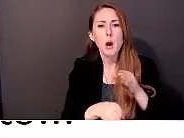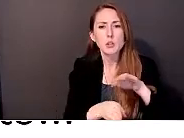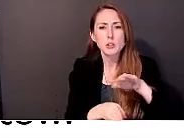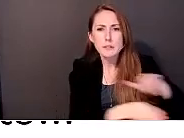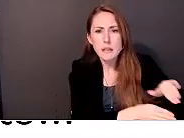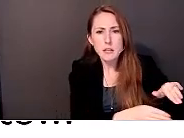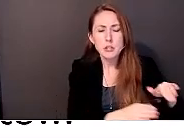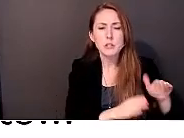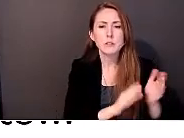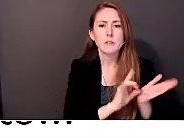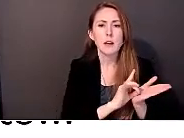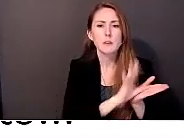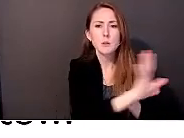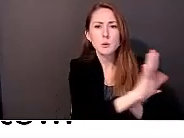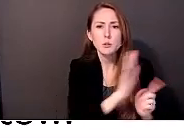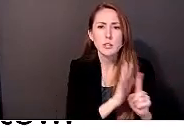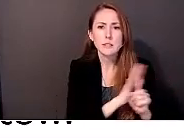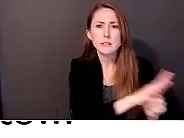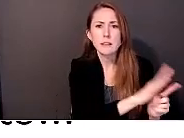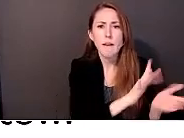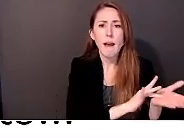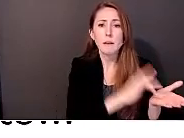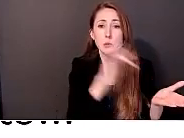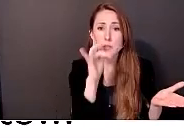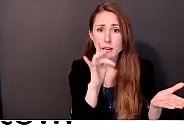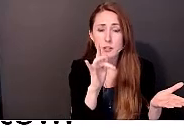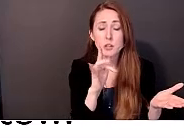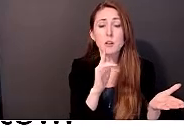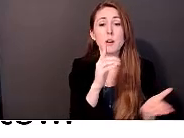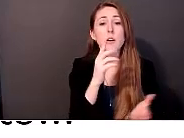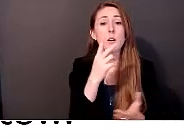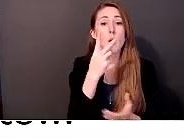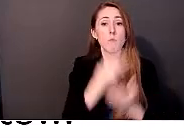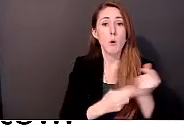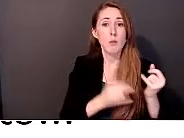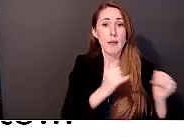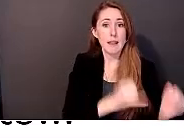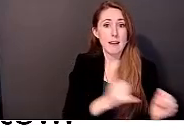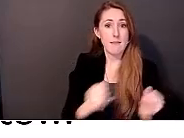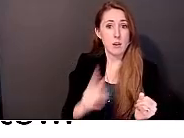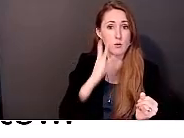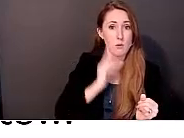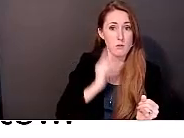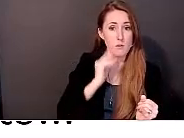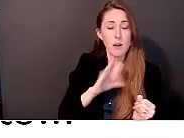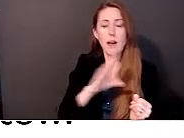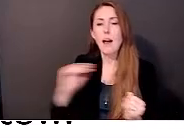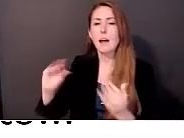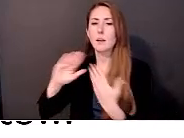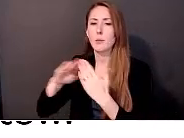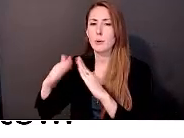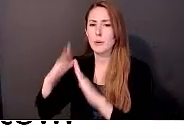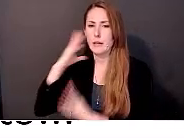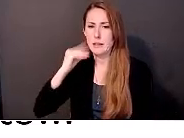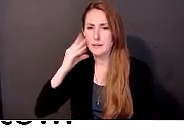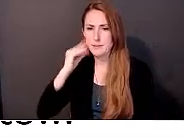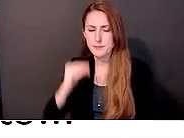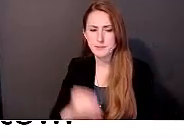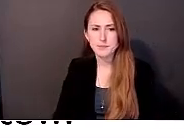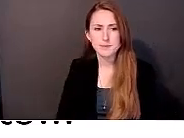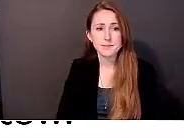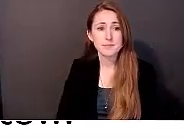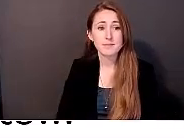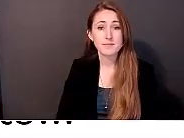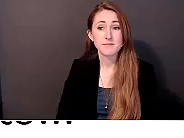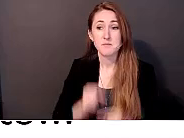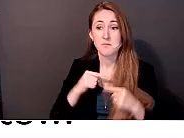individual and at the community level. And so what we found through this very iterative process